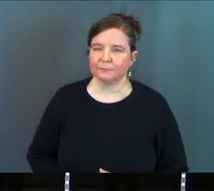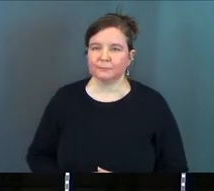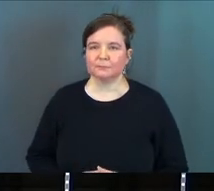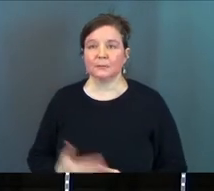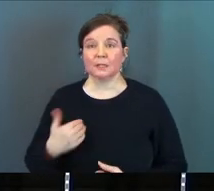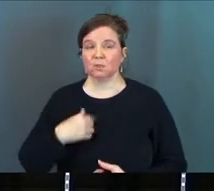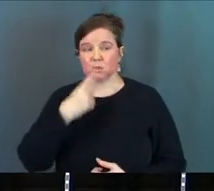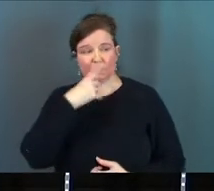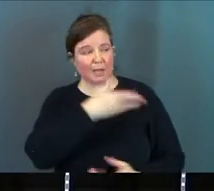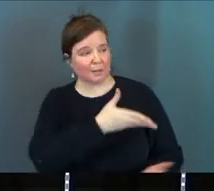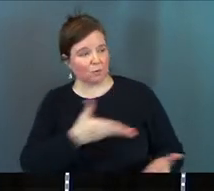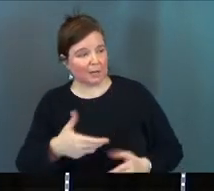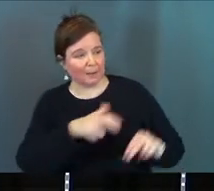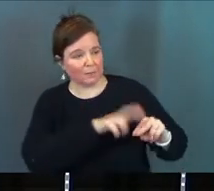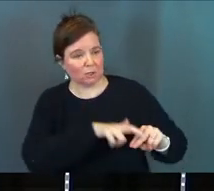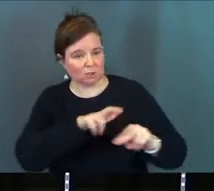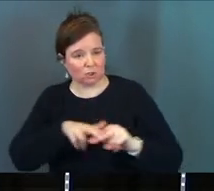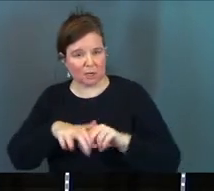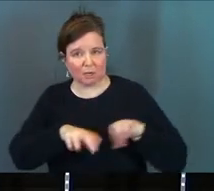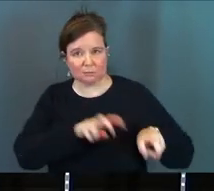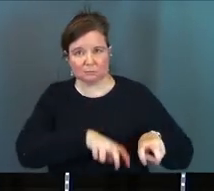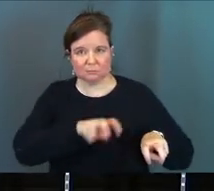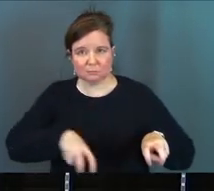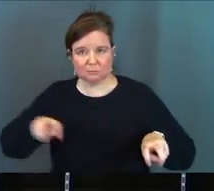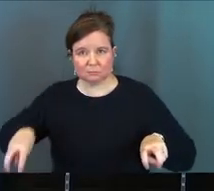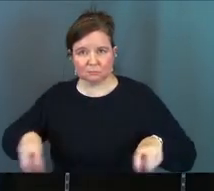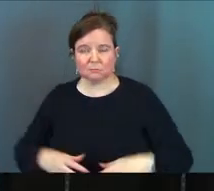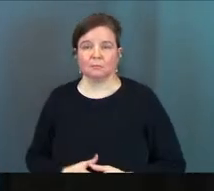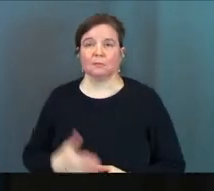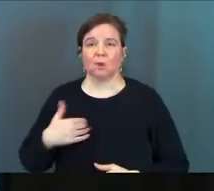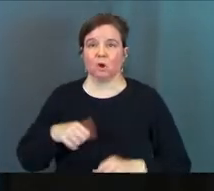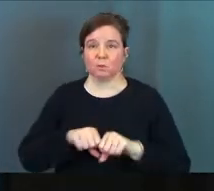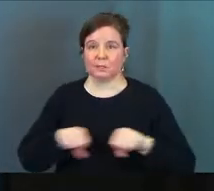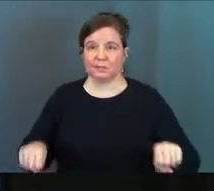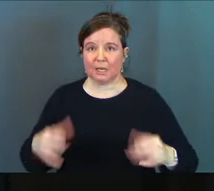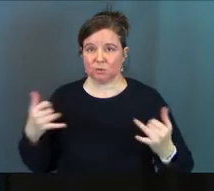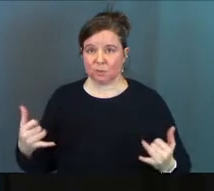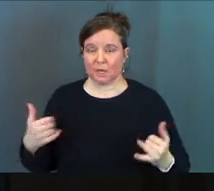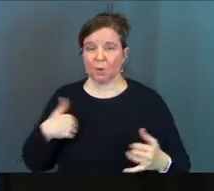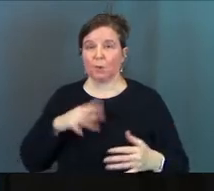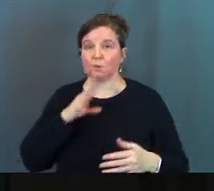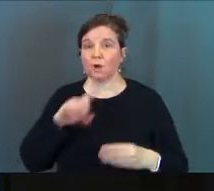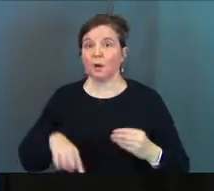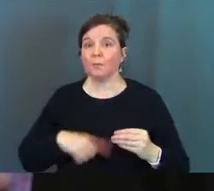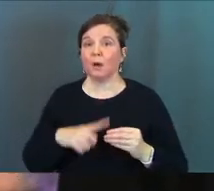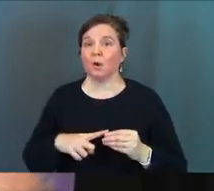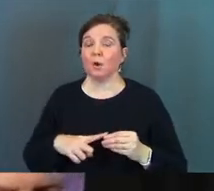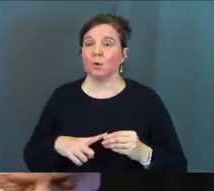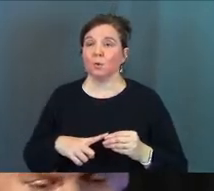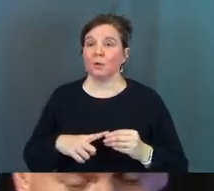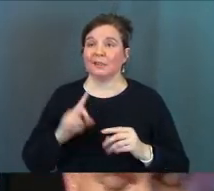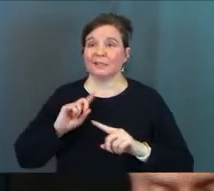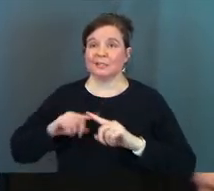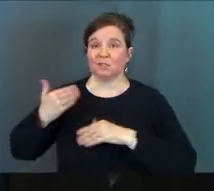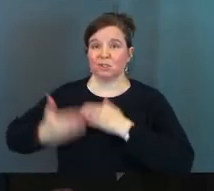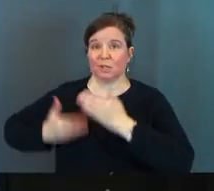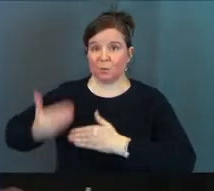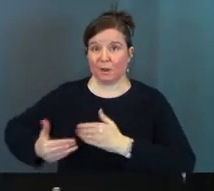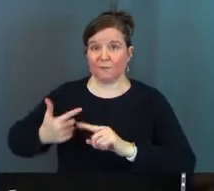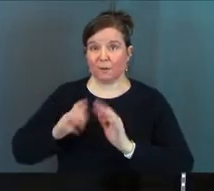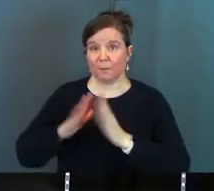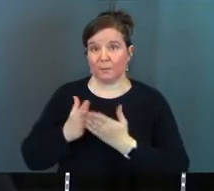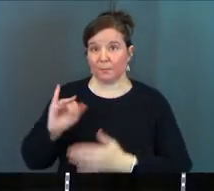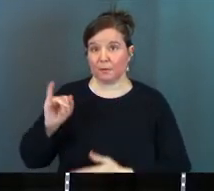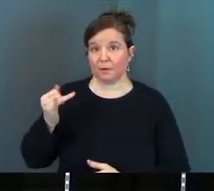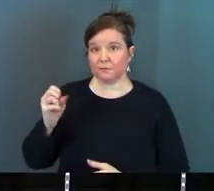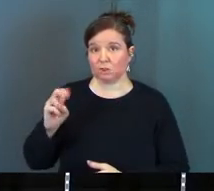Can I have the chairs, please? We're going to have some chairs brought up onto the stage right now. We're going to talk about these generations out of the